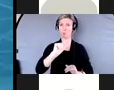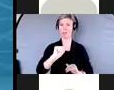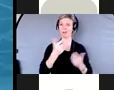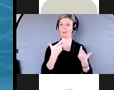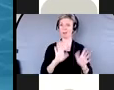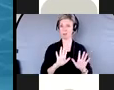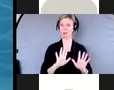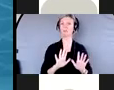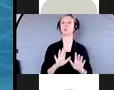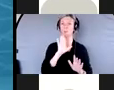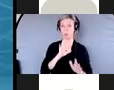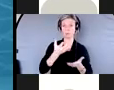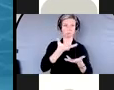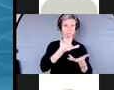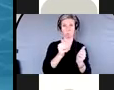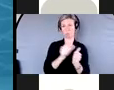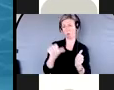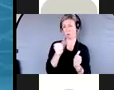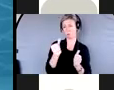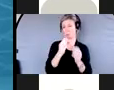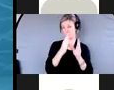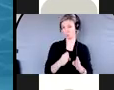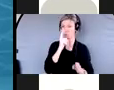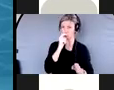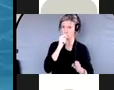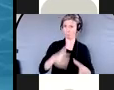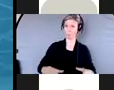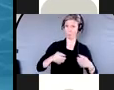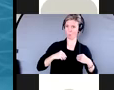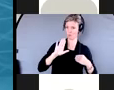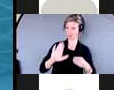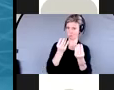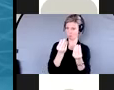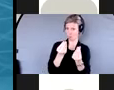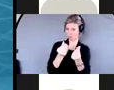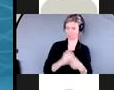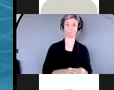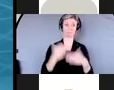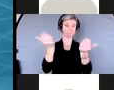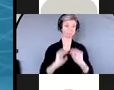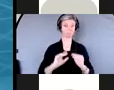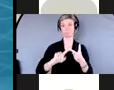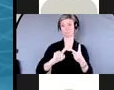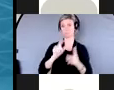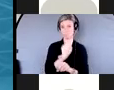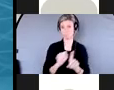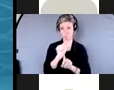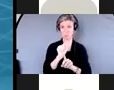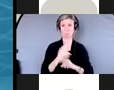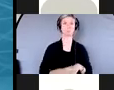second case involved an elderly client who instructed the advisor to transfer funds to his